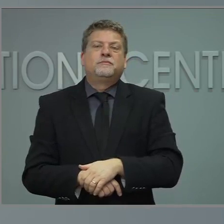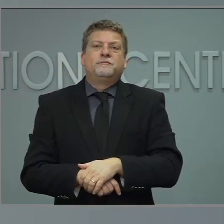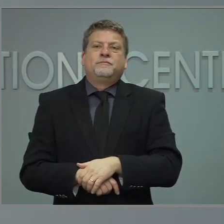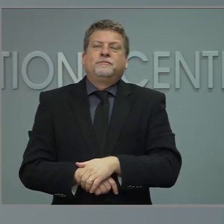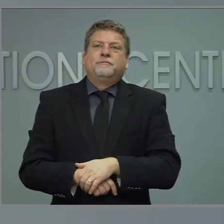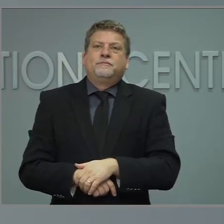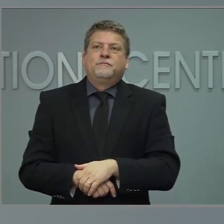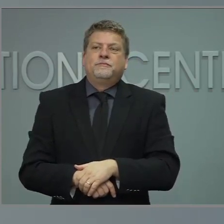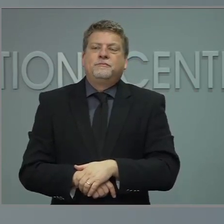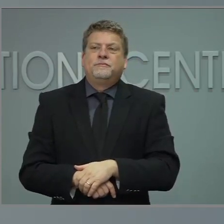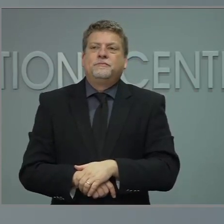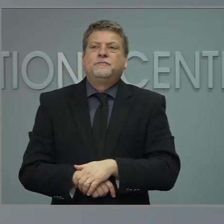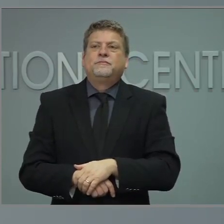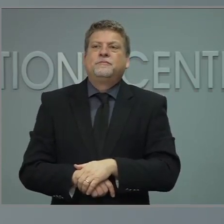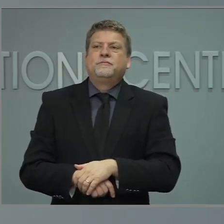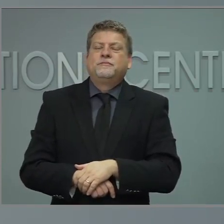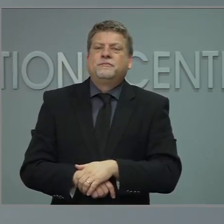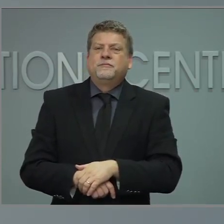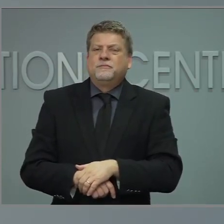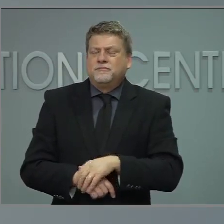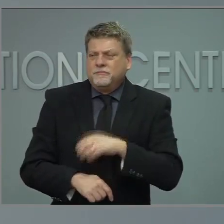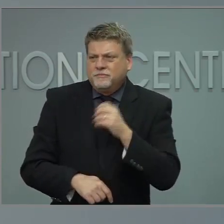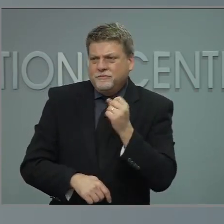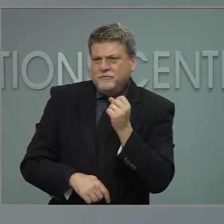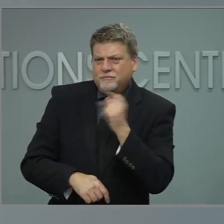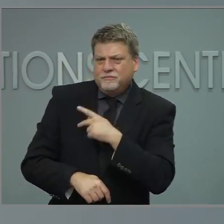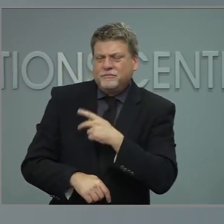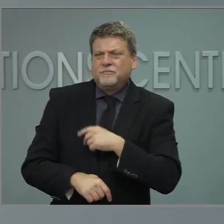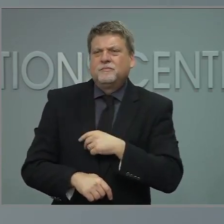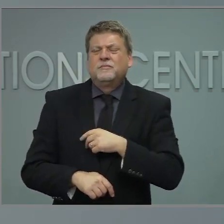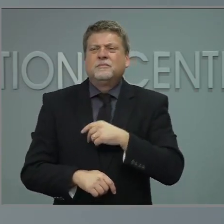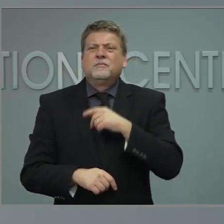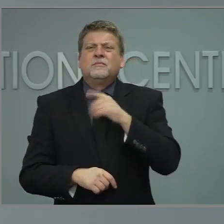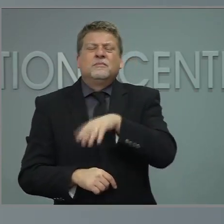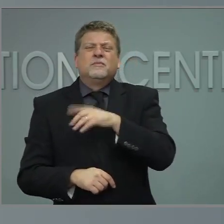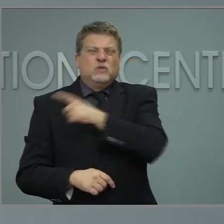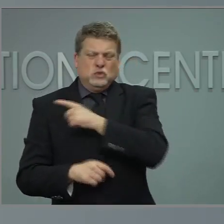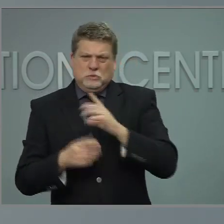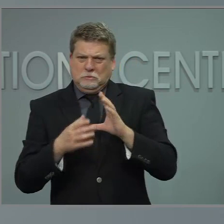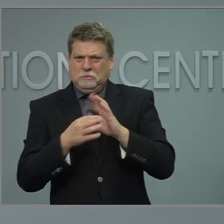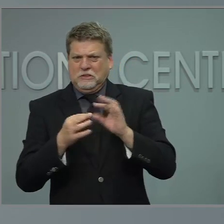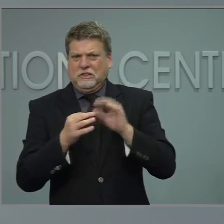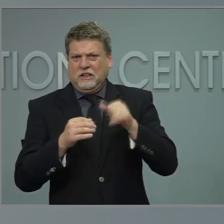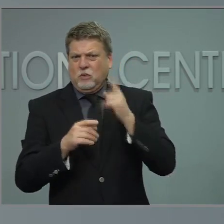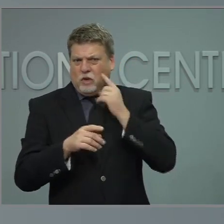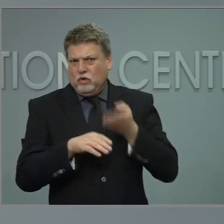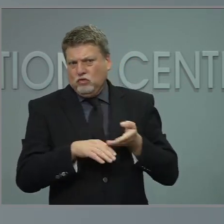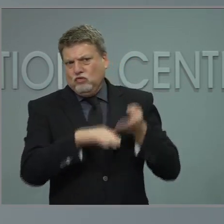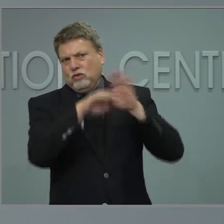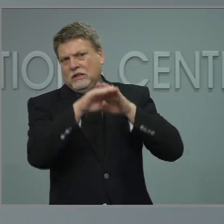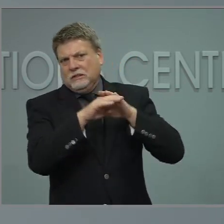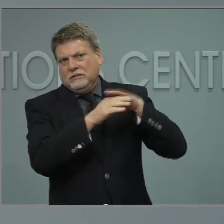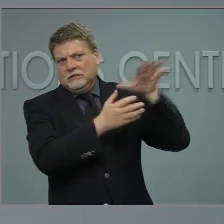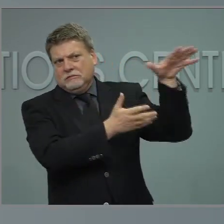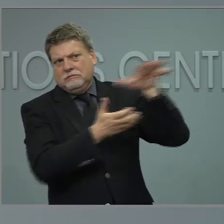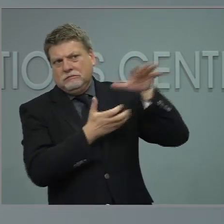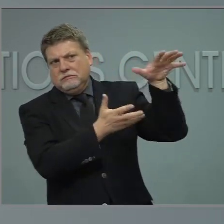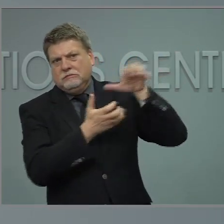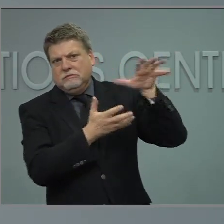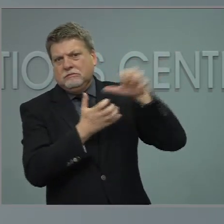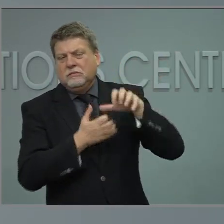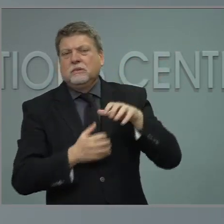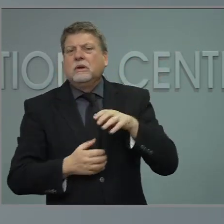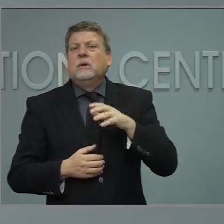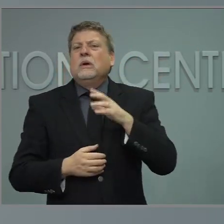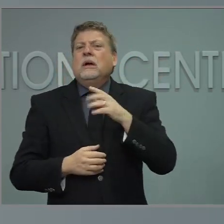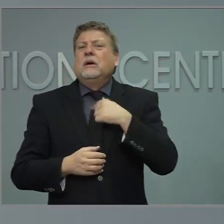Based on what you're hearing about the anticipated supply in the coming weeks, how much longer do you think it's going to be when the supply is great enough that people are going be